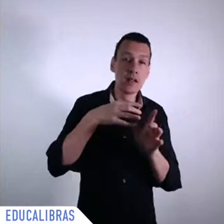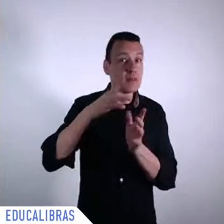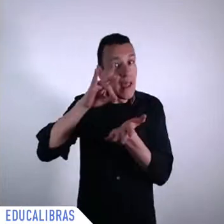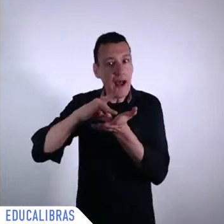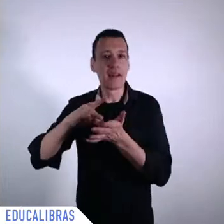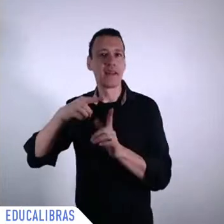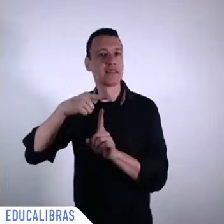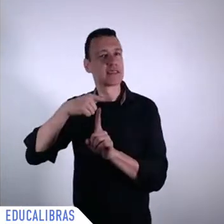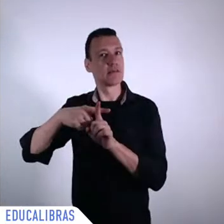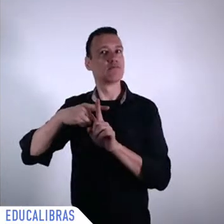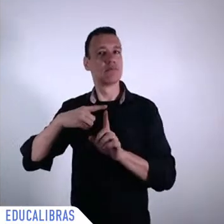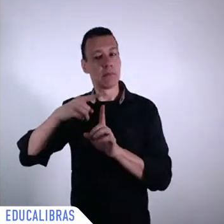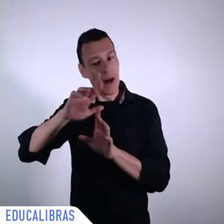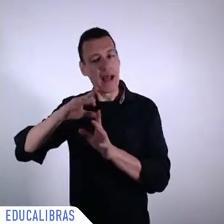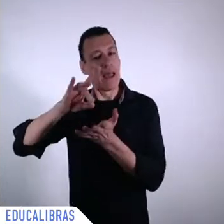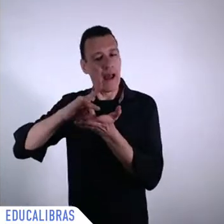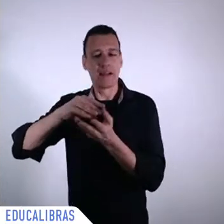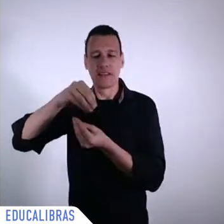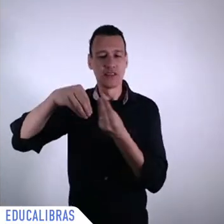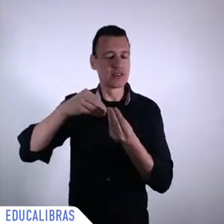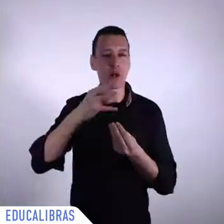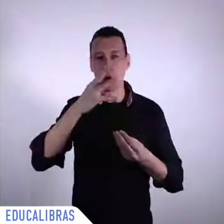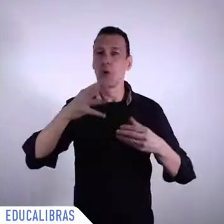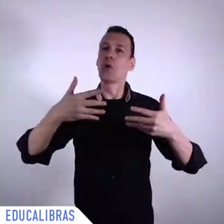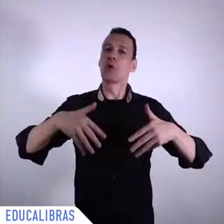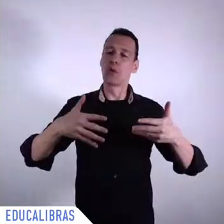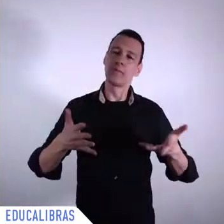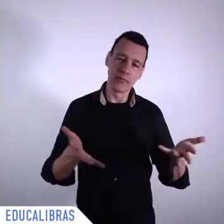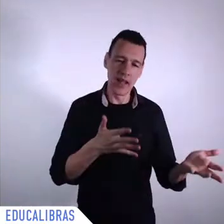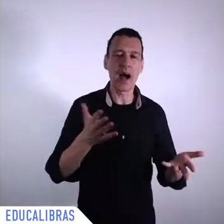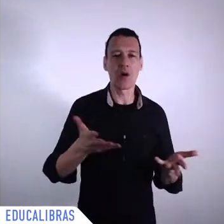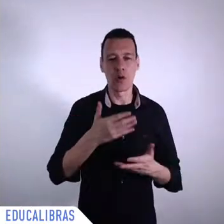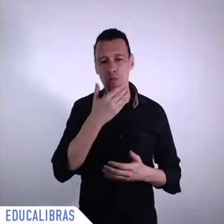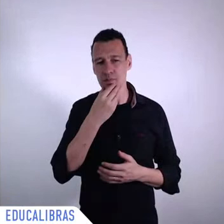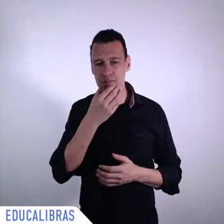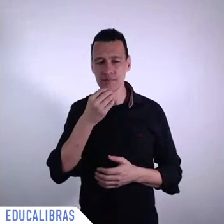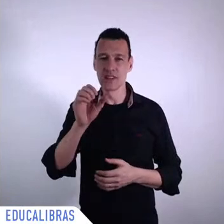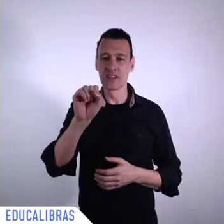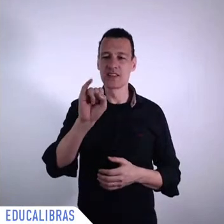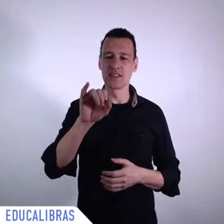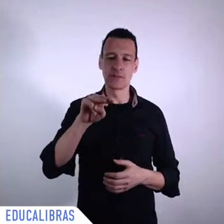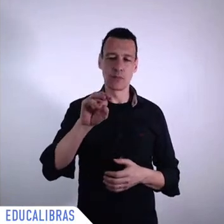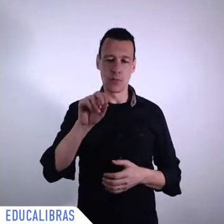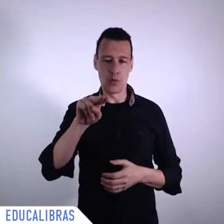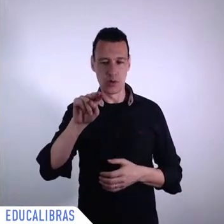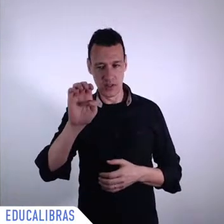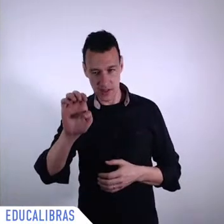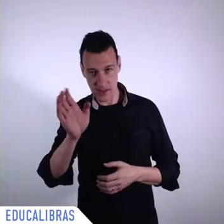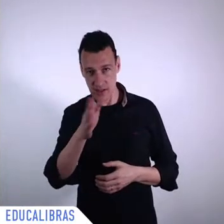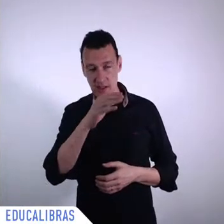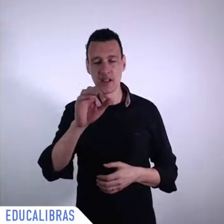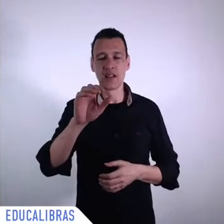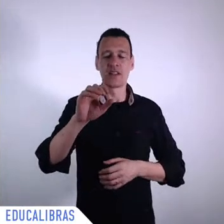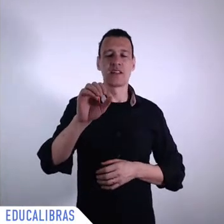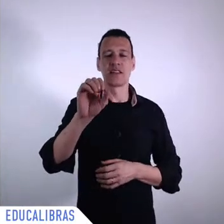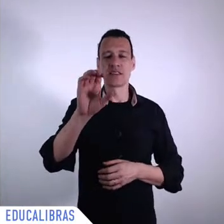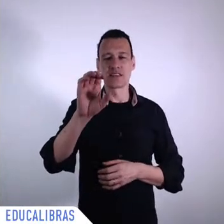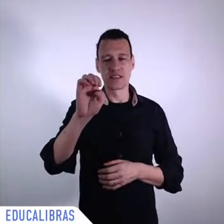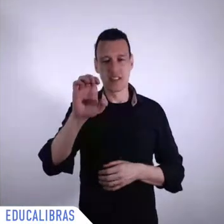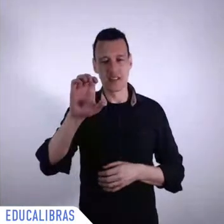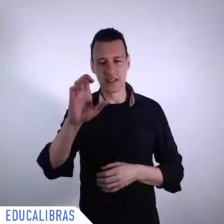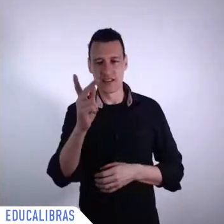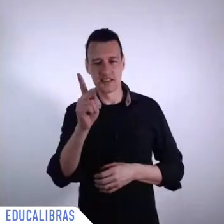thank you professor Daben and it is really a pleasure to share this panel with